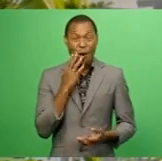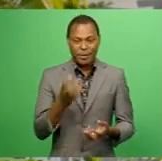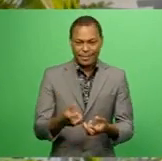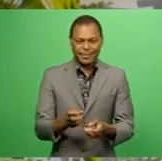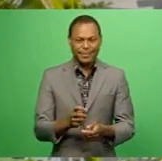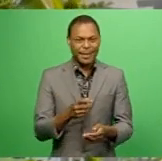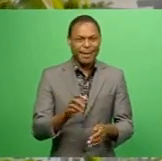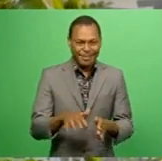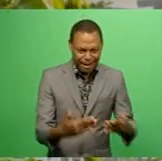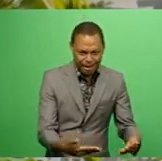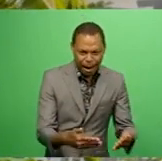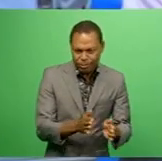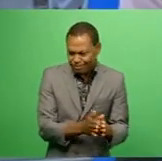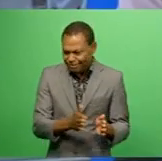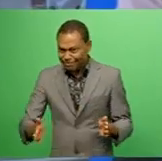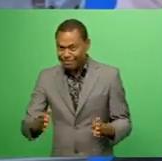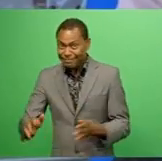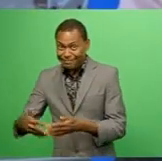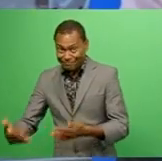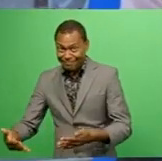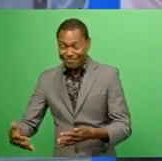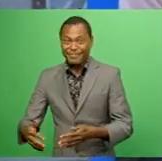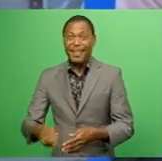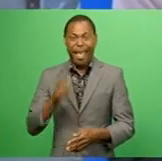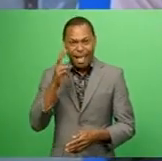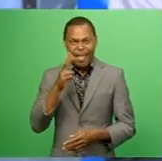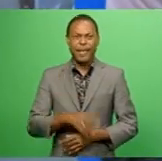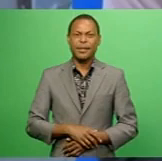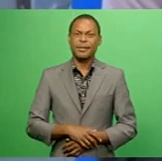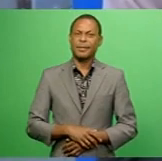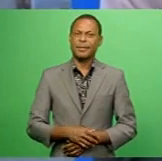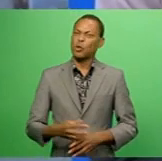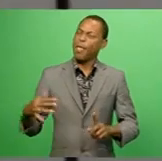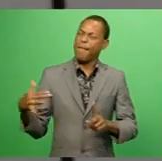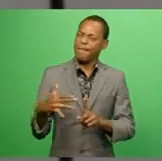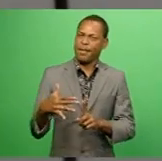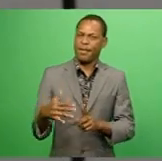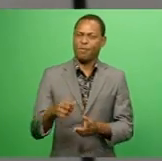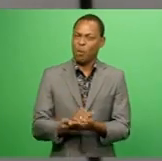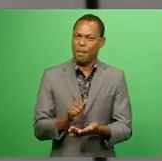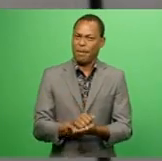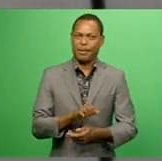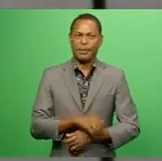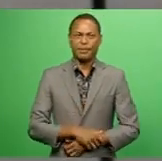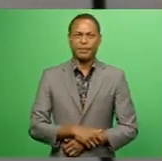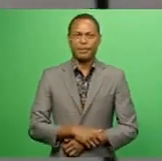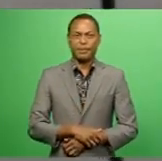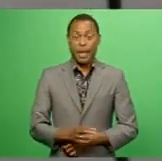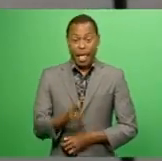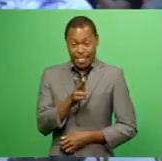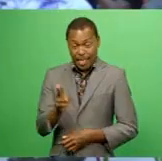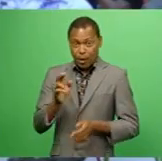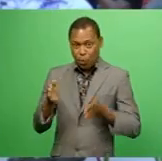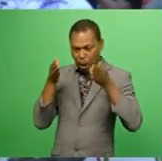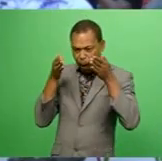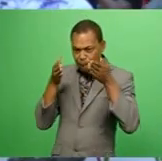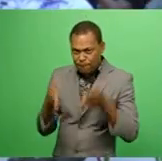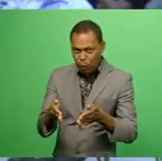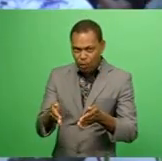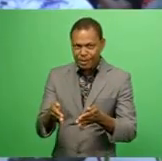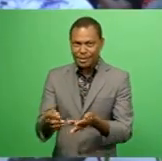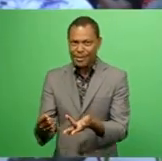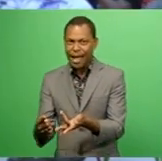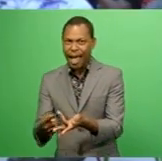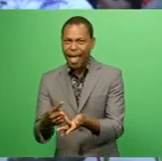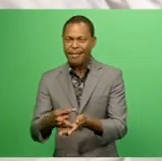timeline, it increases the effectiveness of the vaccine. The health ministry will then focus on vaccinating pigeons who